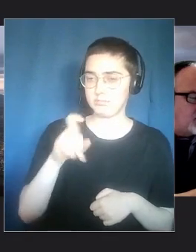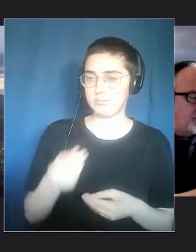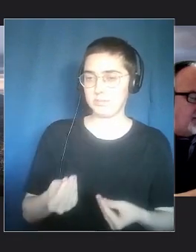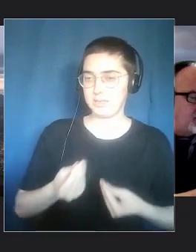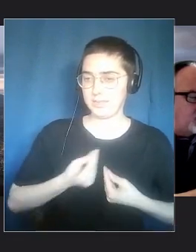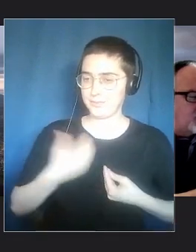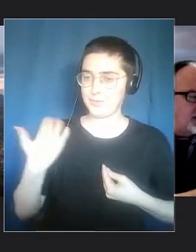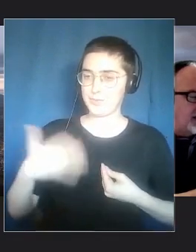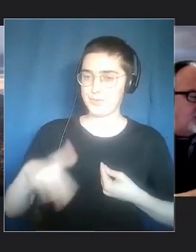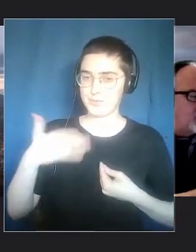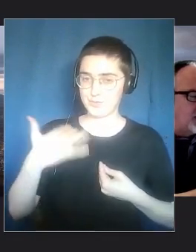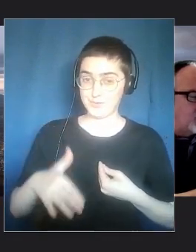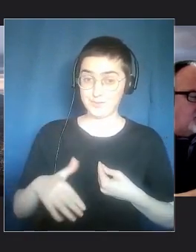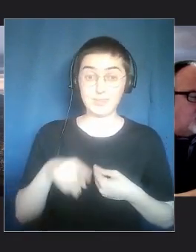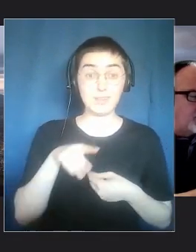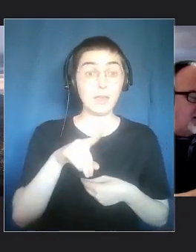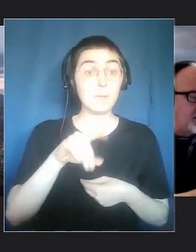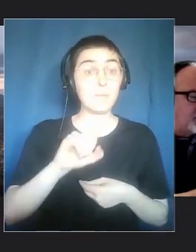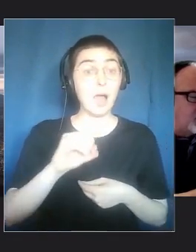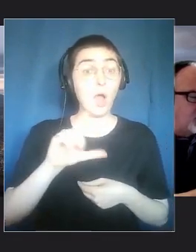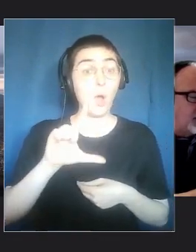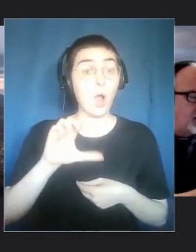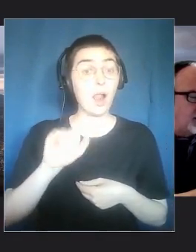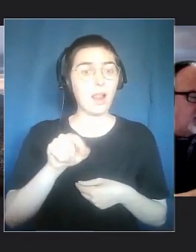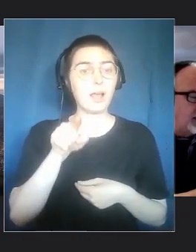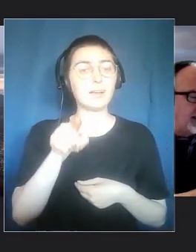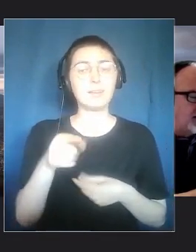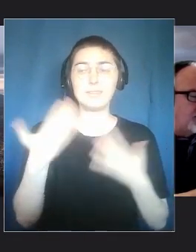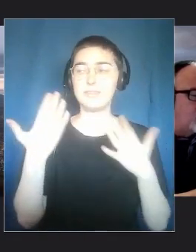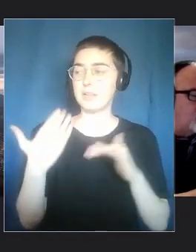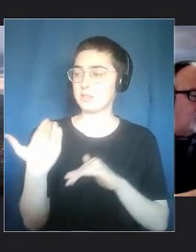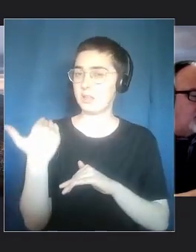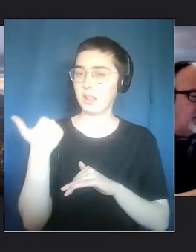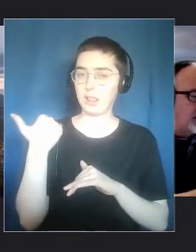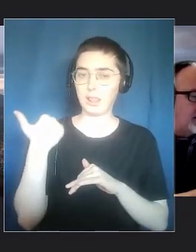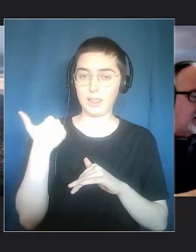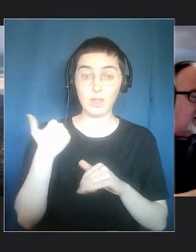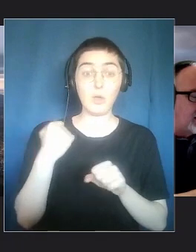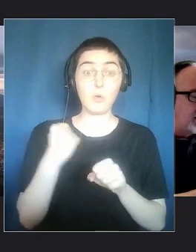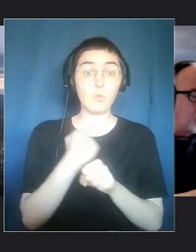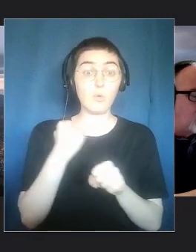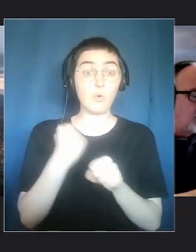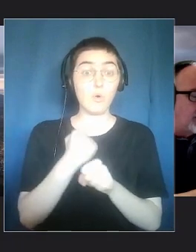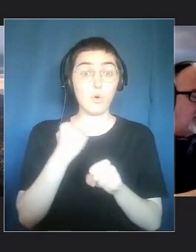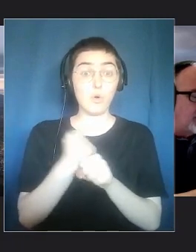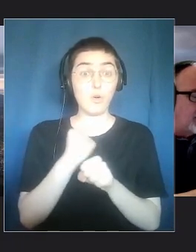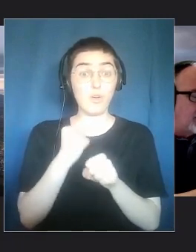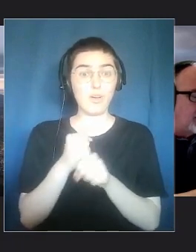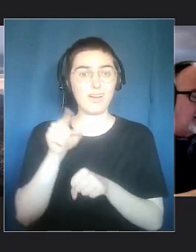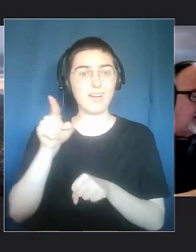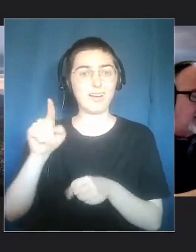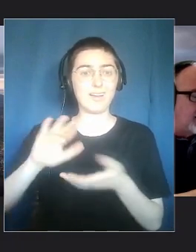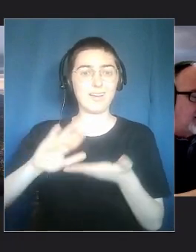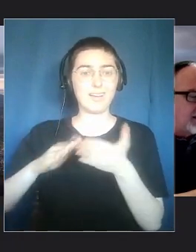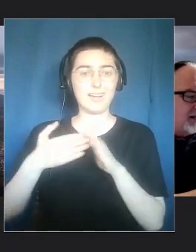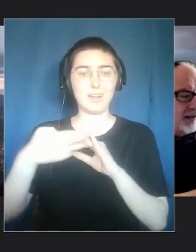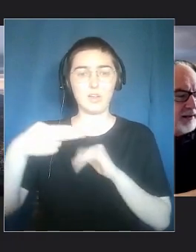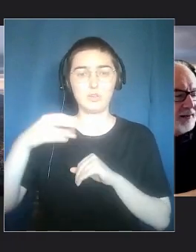I think it's quite an interesting point. Paula, you've just finished work with the